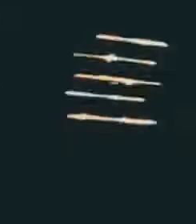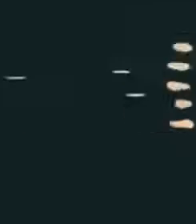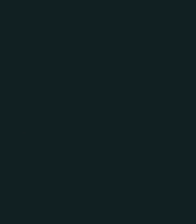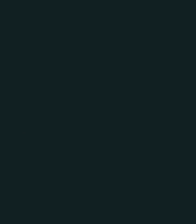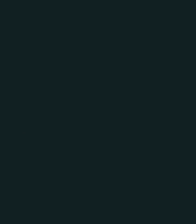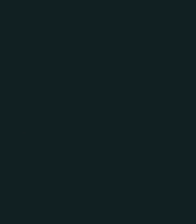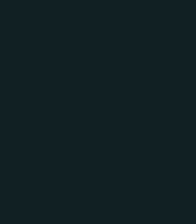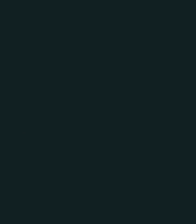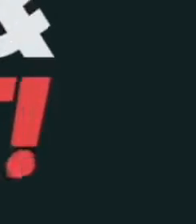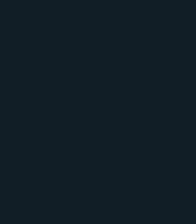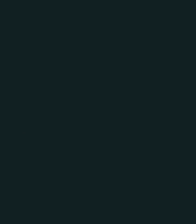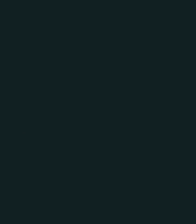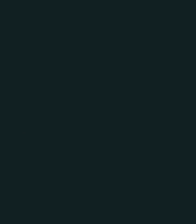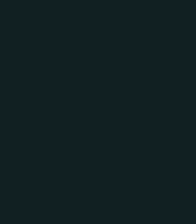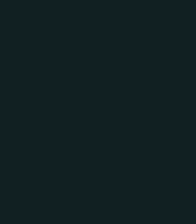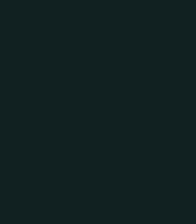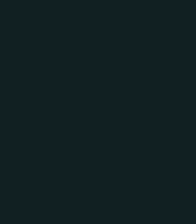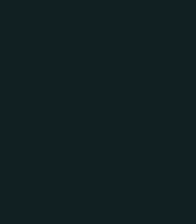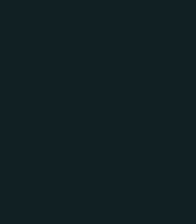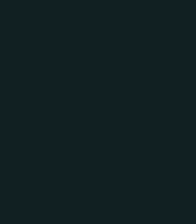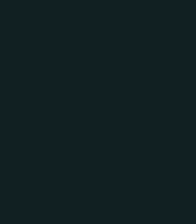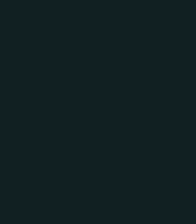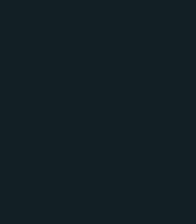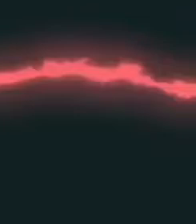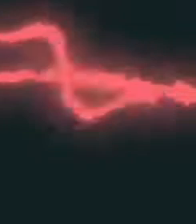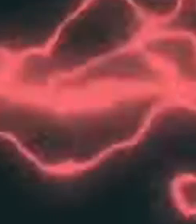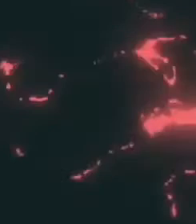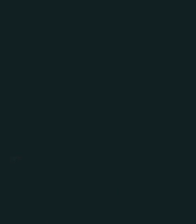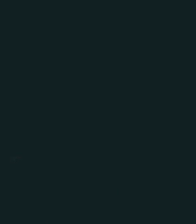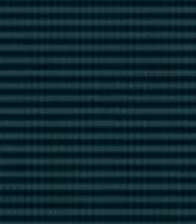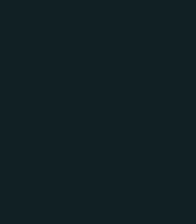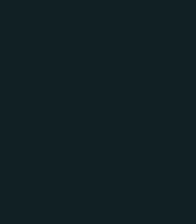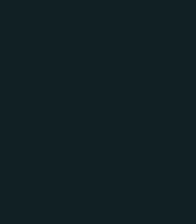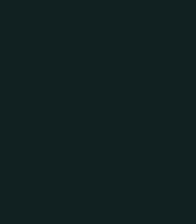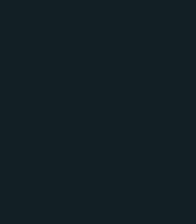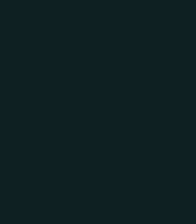of origin. That there have been toprend south. tumult, tumult Boys Slow. It'sł foi justified. Yeah.